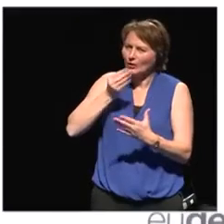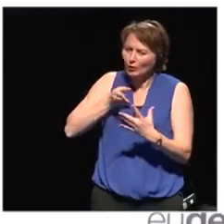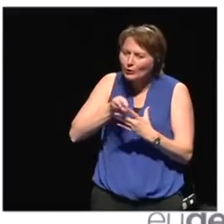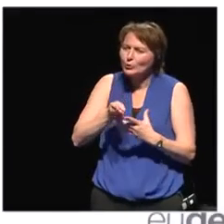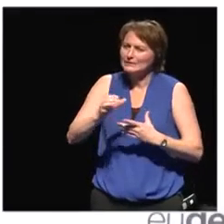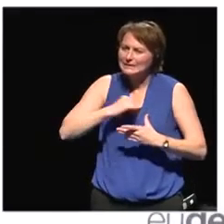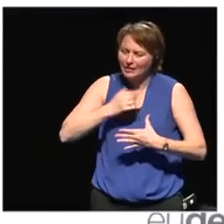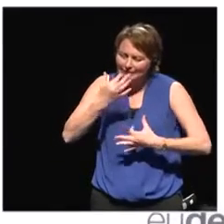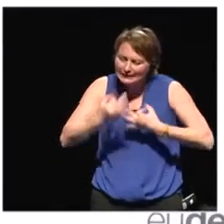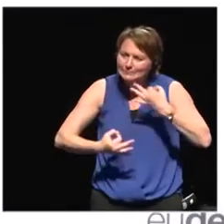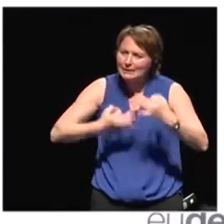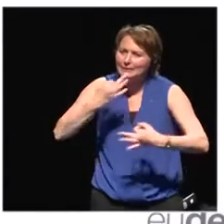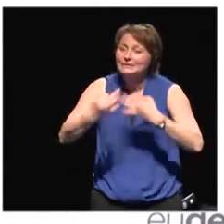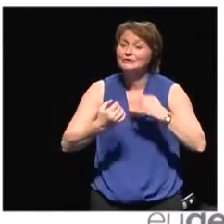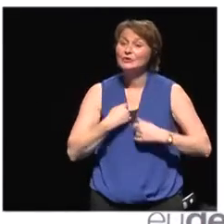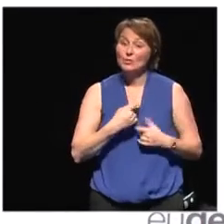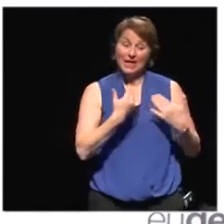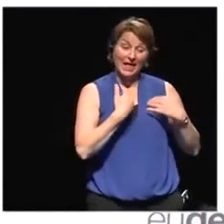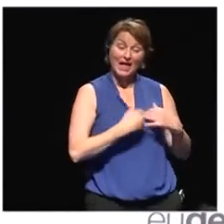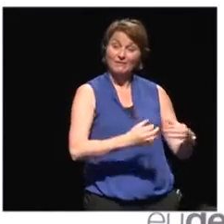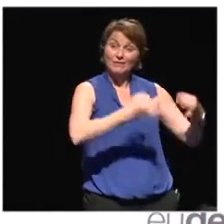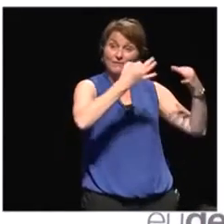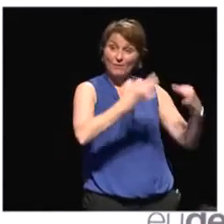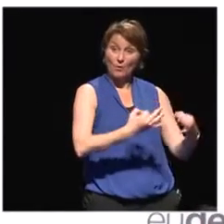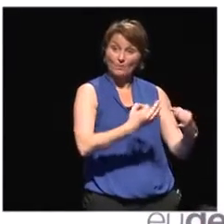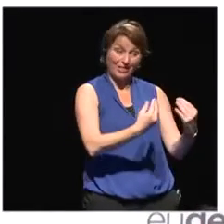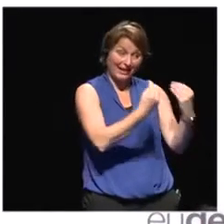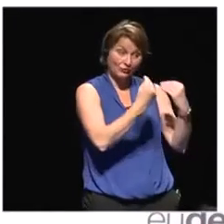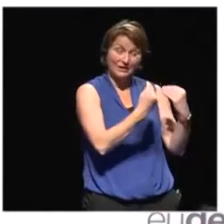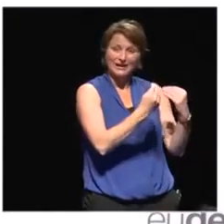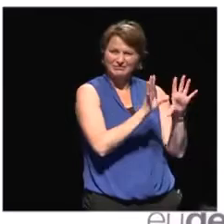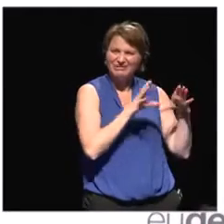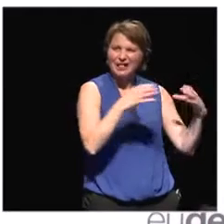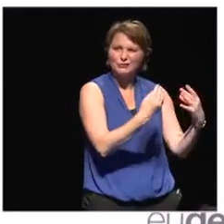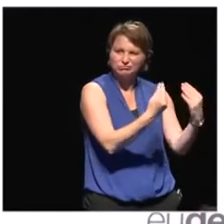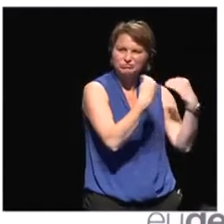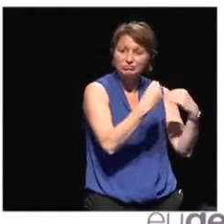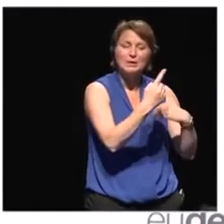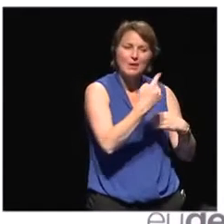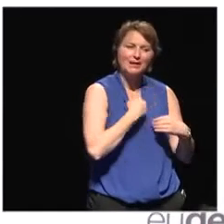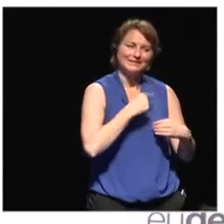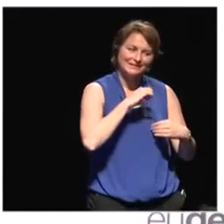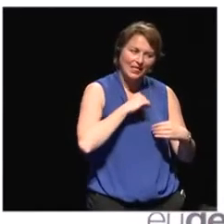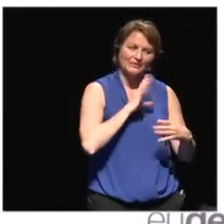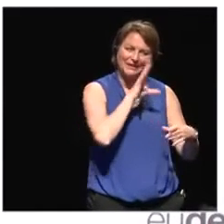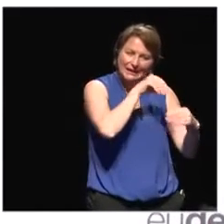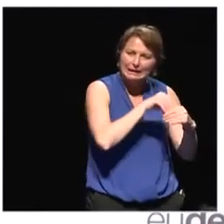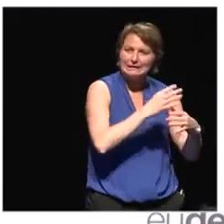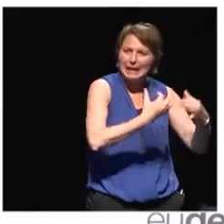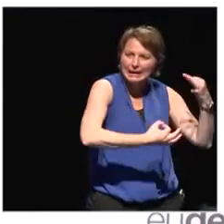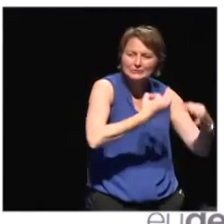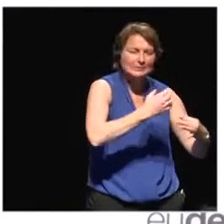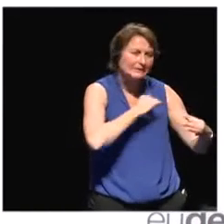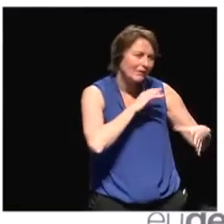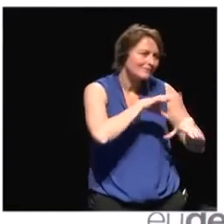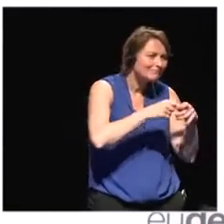formal education system. So that's a challenge. But I think it has to be integral in the